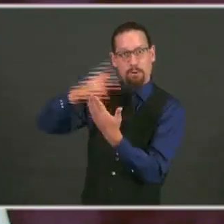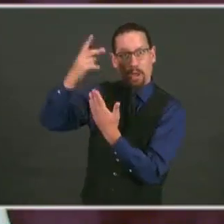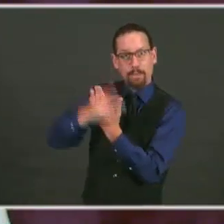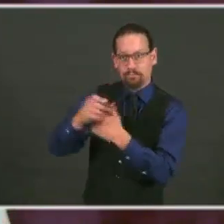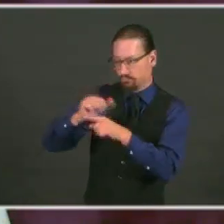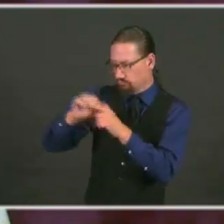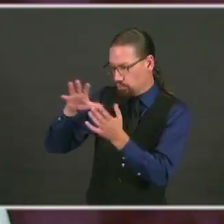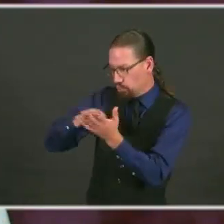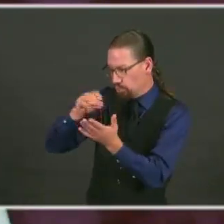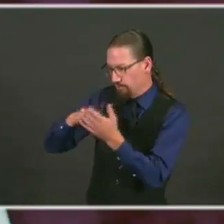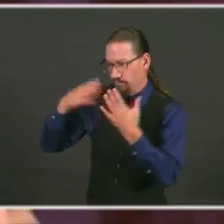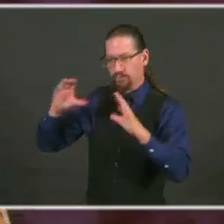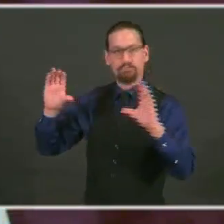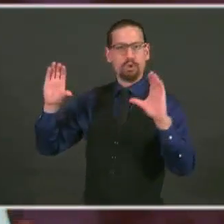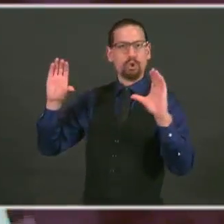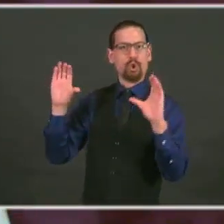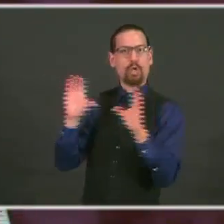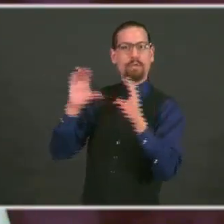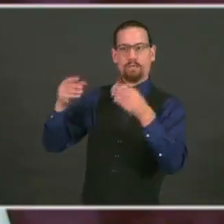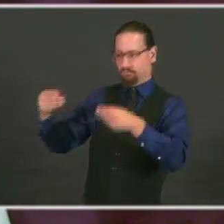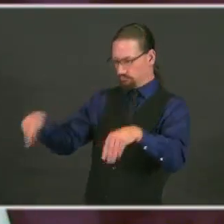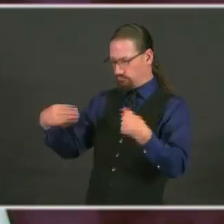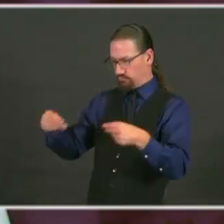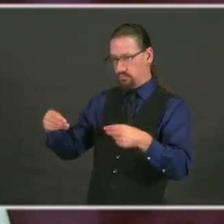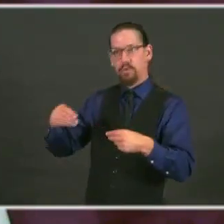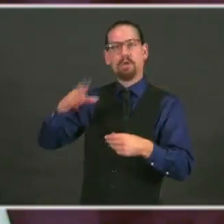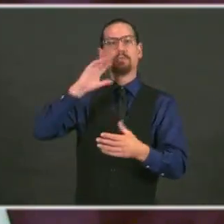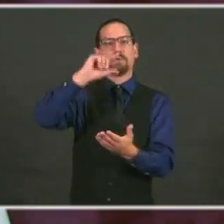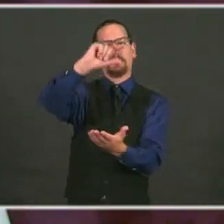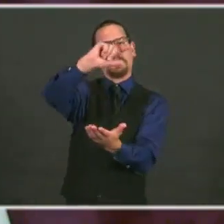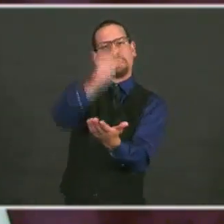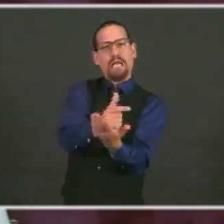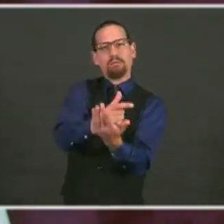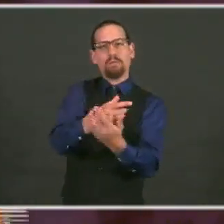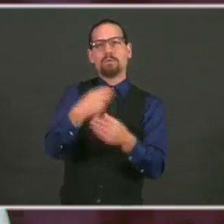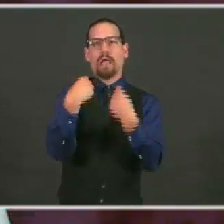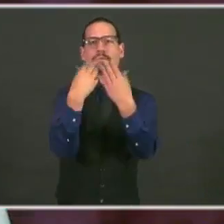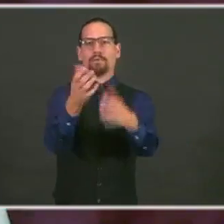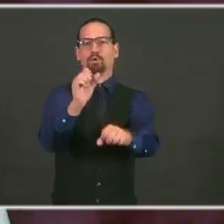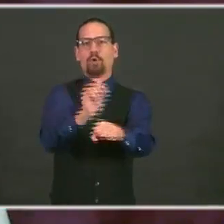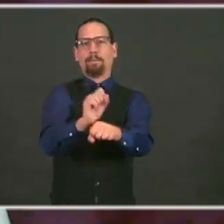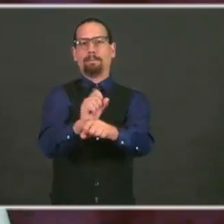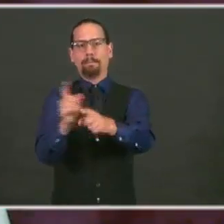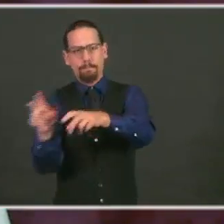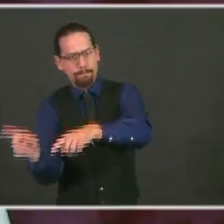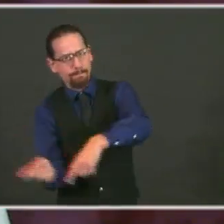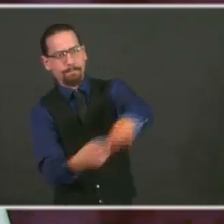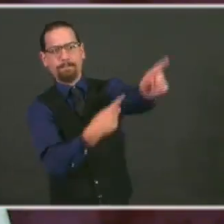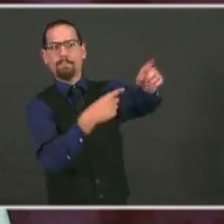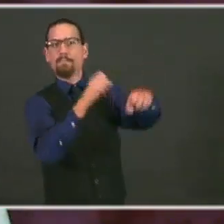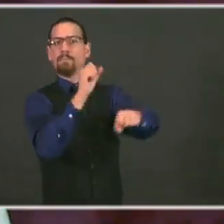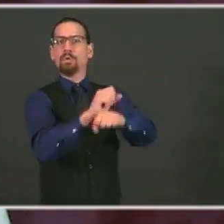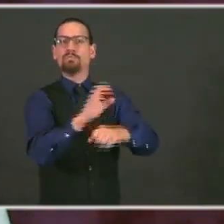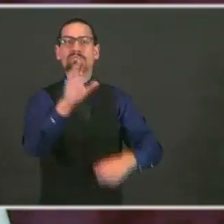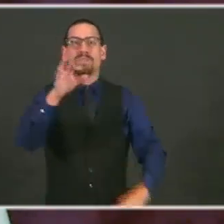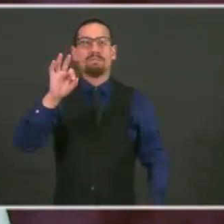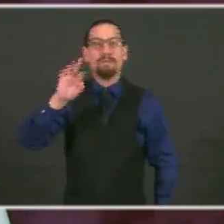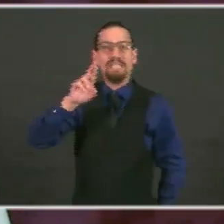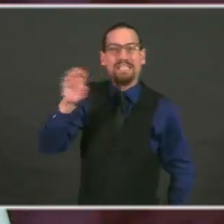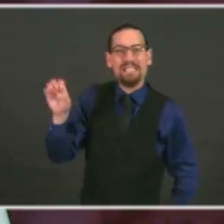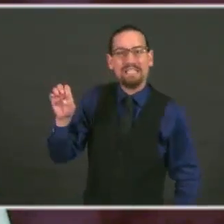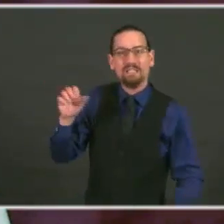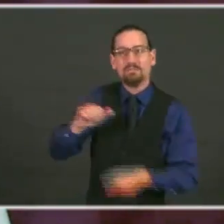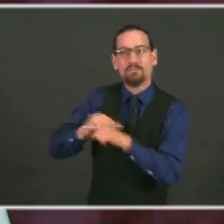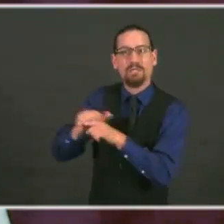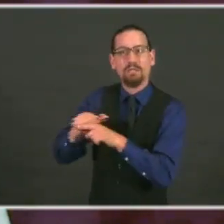be a job at the end of the training. It may be in a different industry than you're used to. But we are